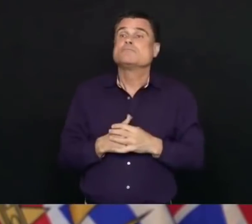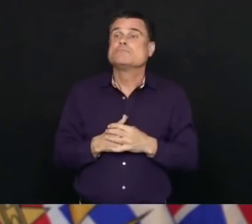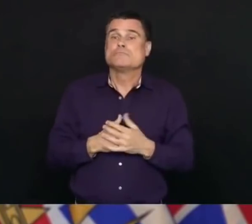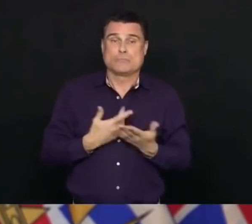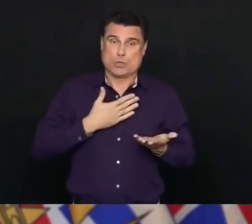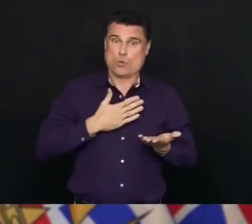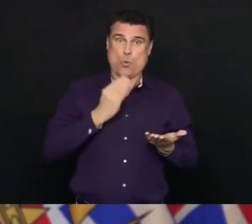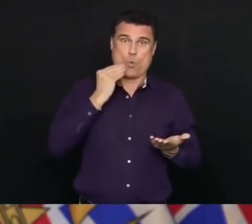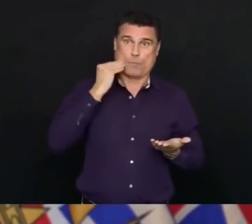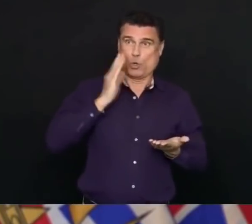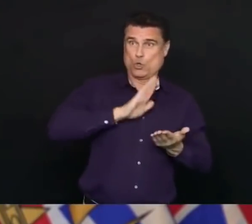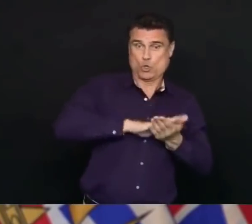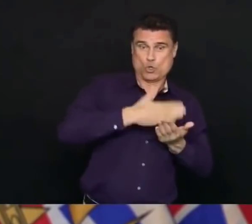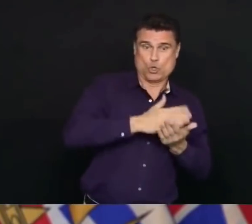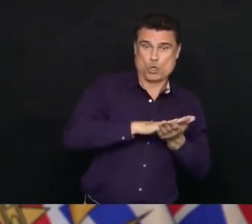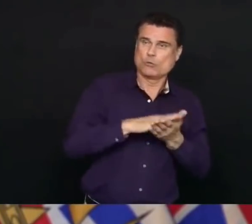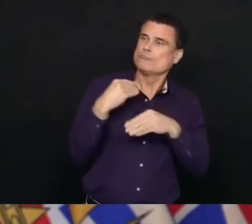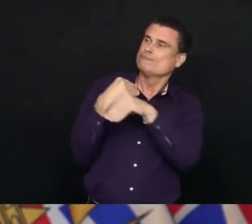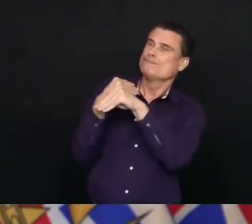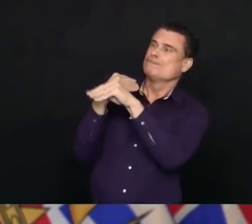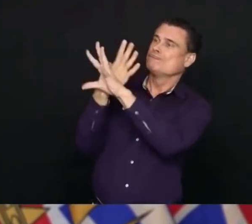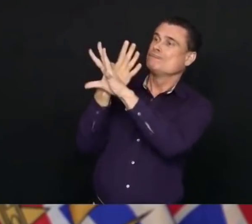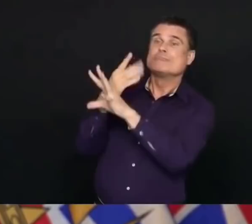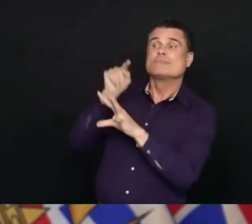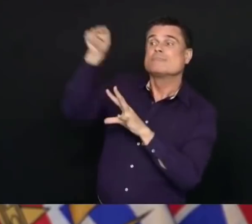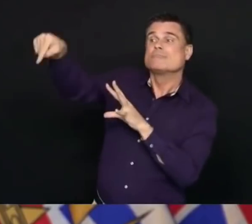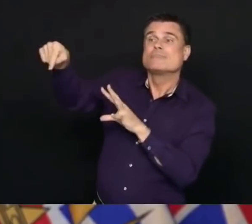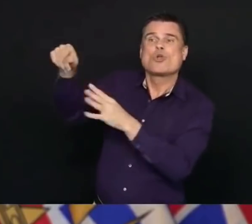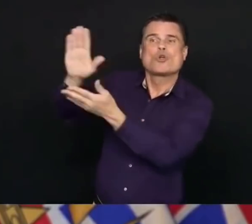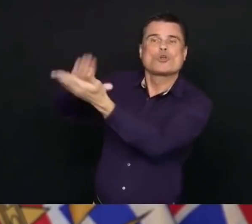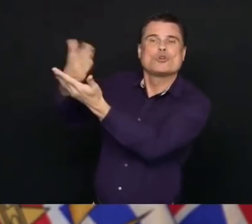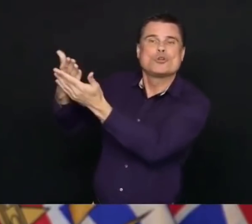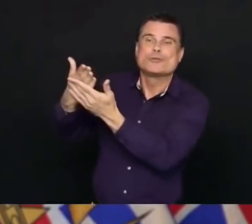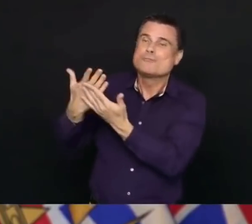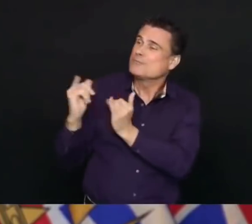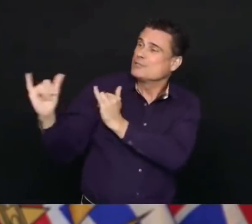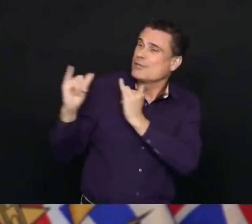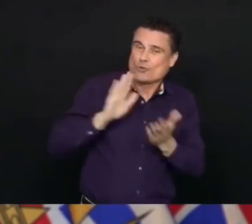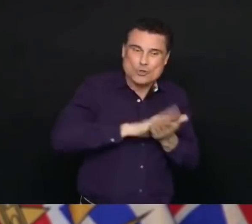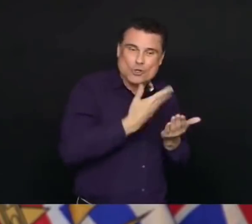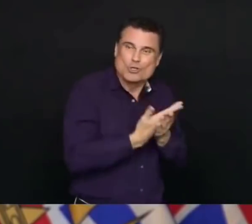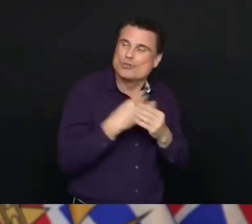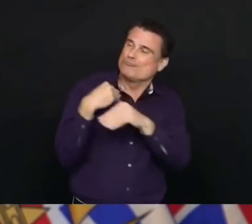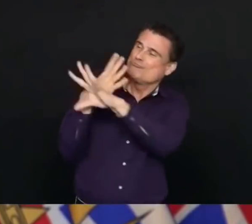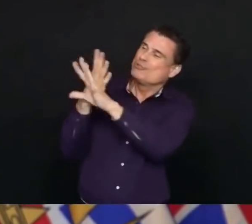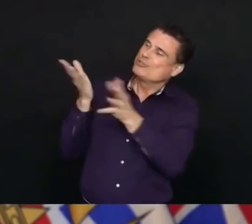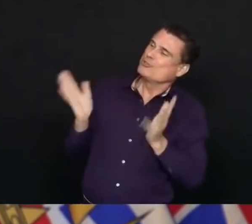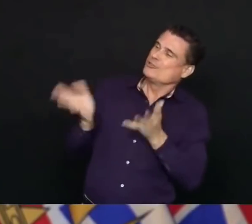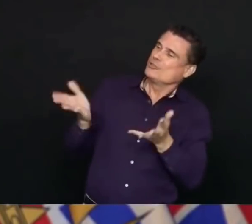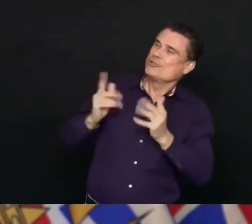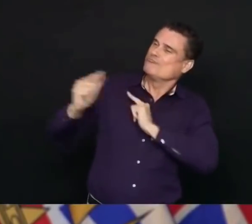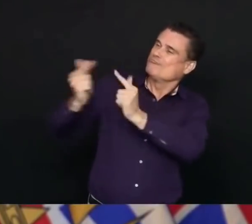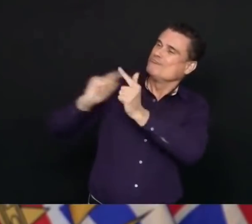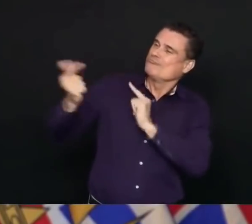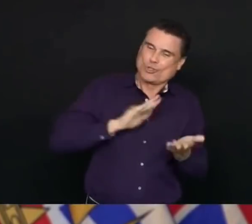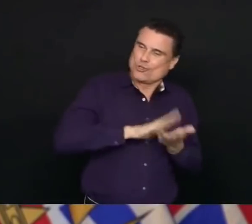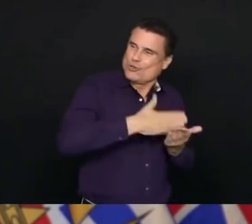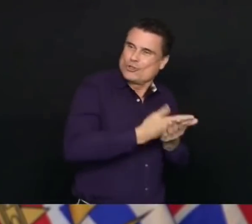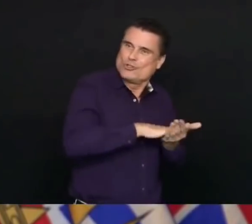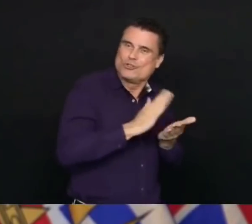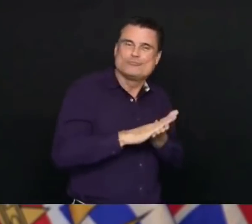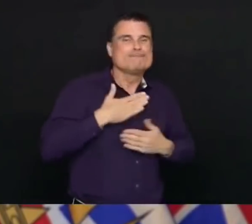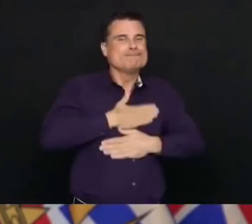many things that we are starting to do now to stay connected. We can have a virtual block party at 7 o'clock. I know in my